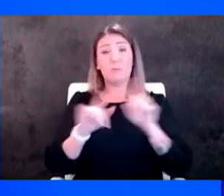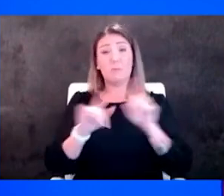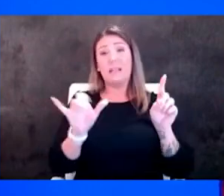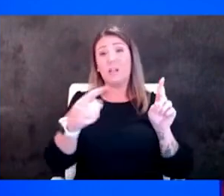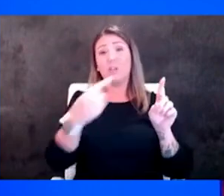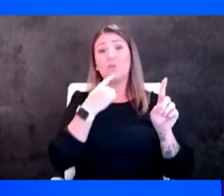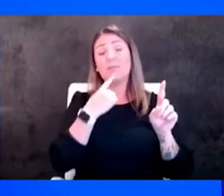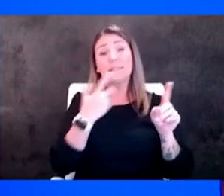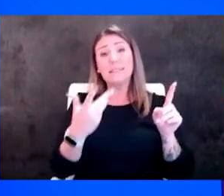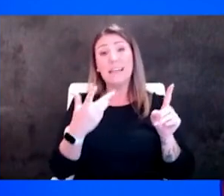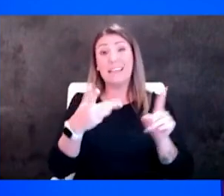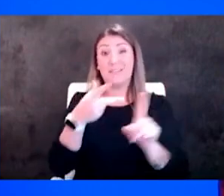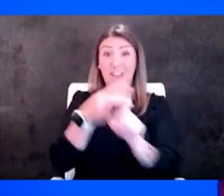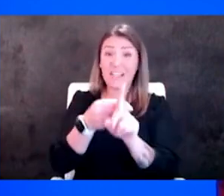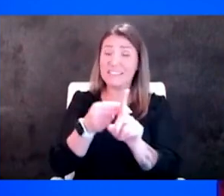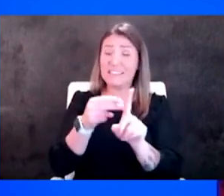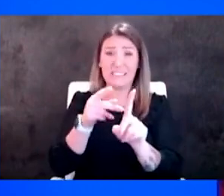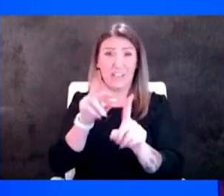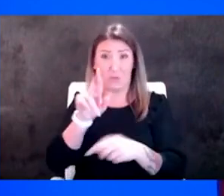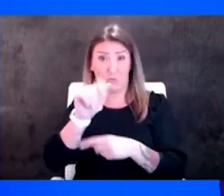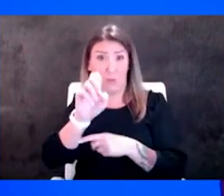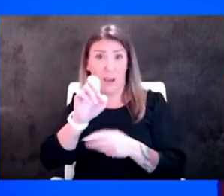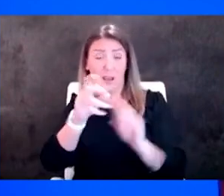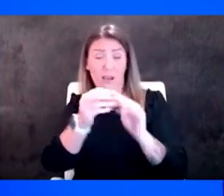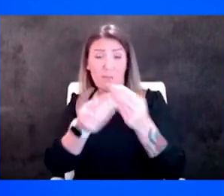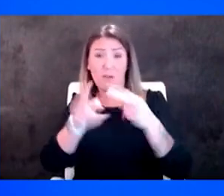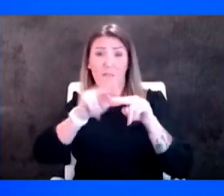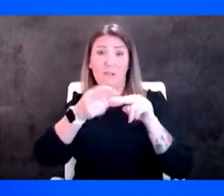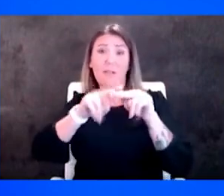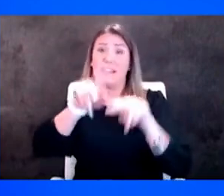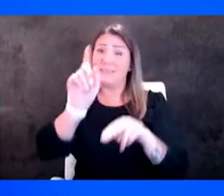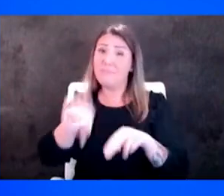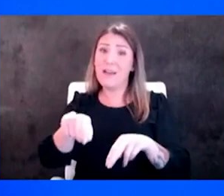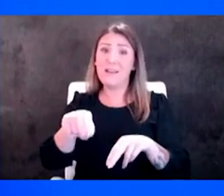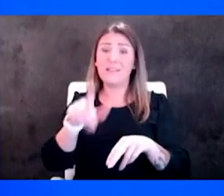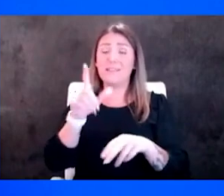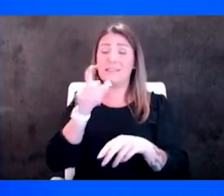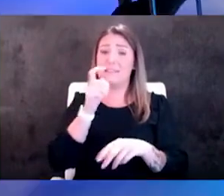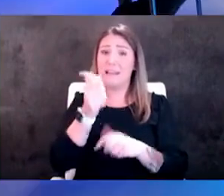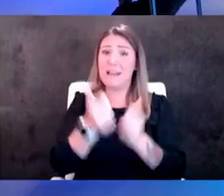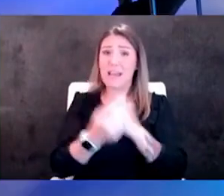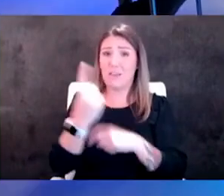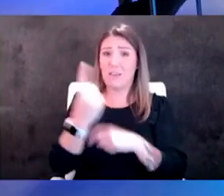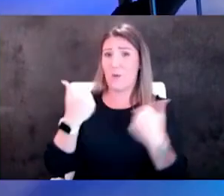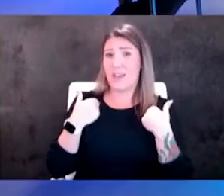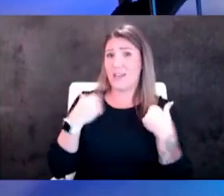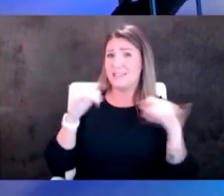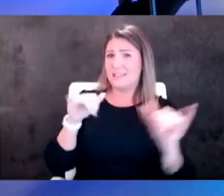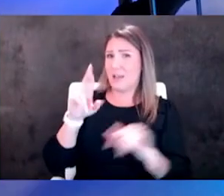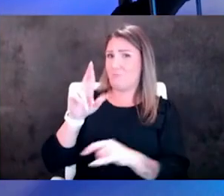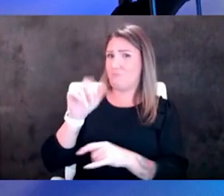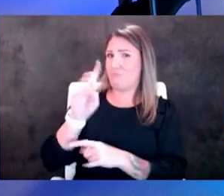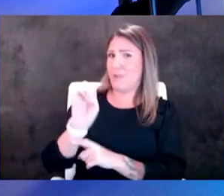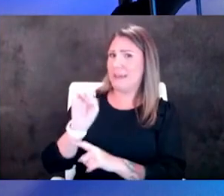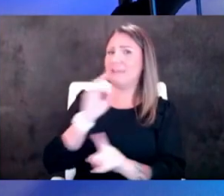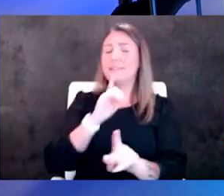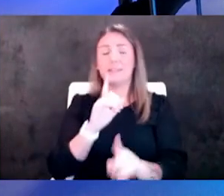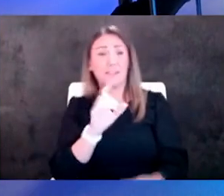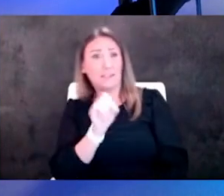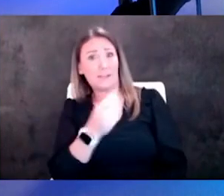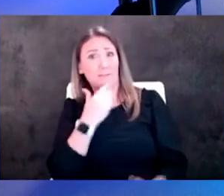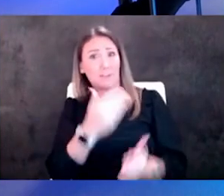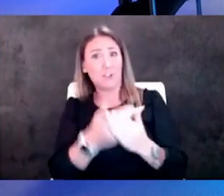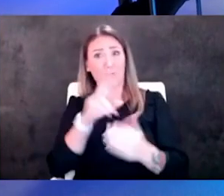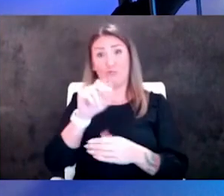vaccination rate up not everyone has the sort of rates that we heard from dr kincannon yeah that's a really good rate i i'm i'm gonna say i know it's not that high